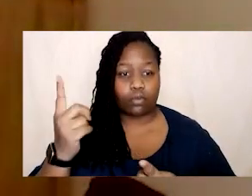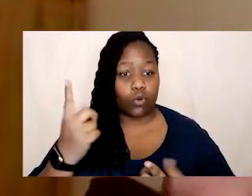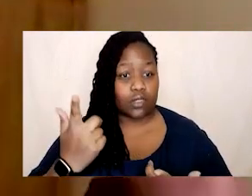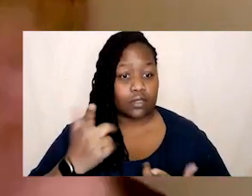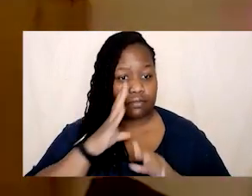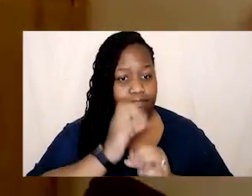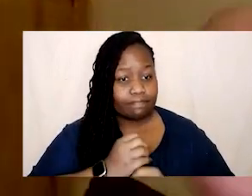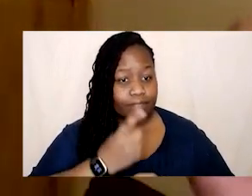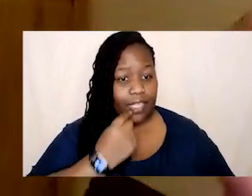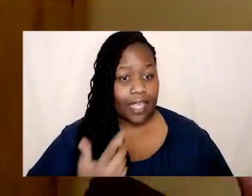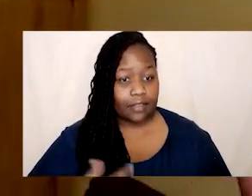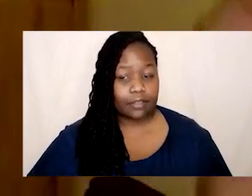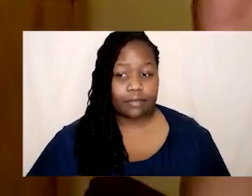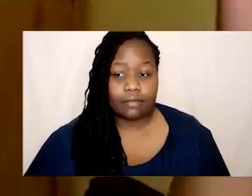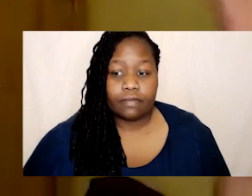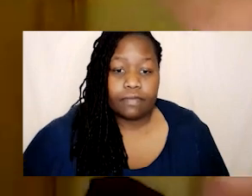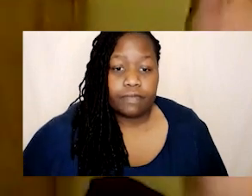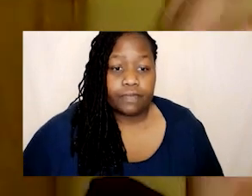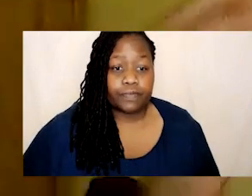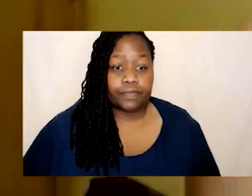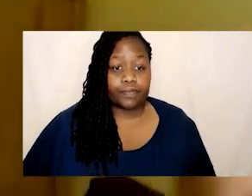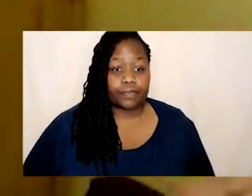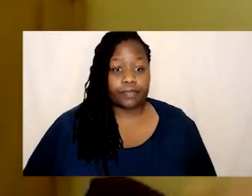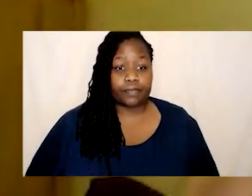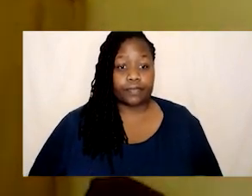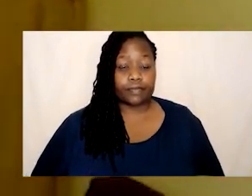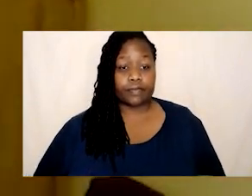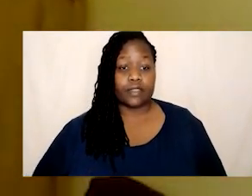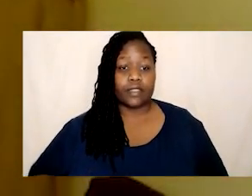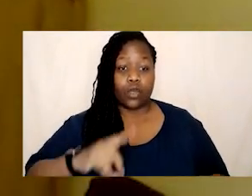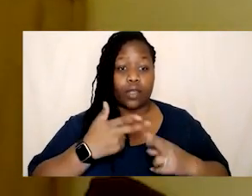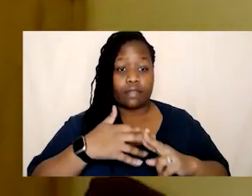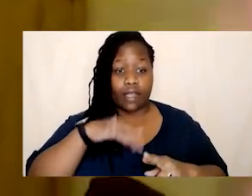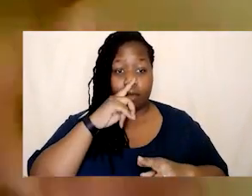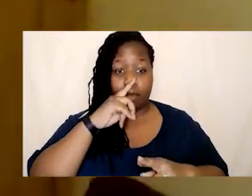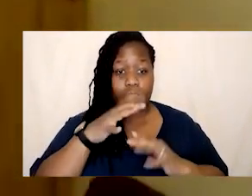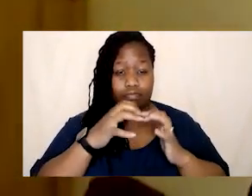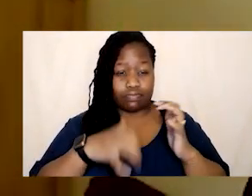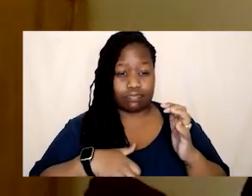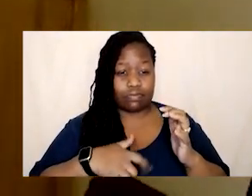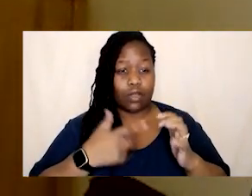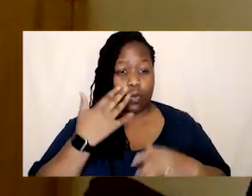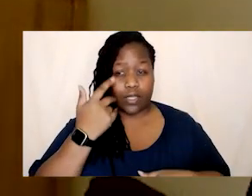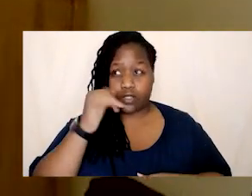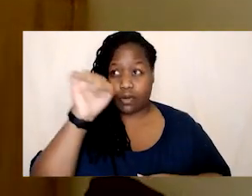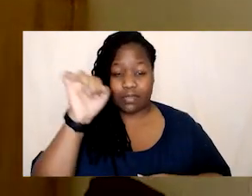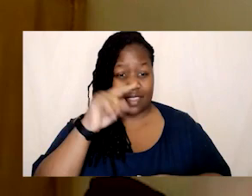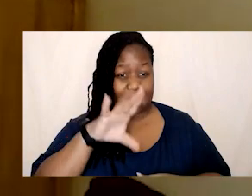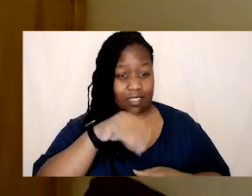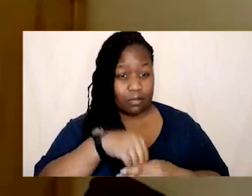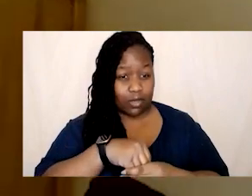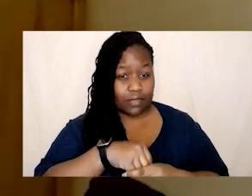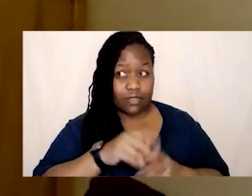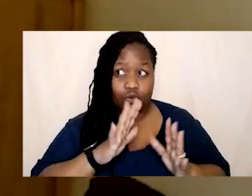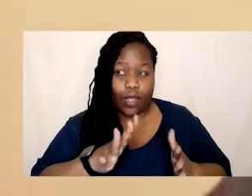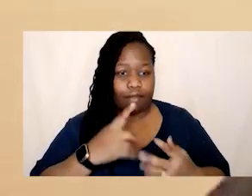just really kind of put into perspective to me like if i want to dismantle white supremacy this is part of it you know like this is